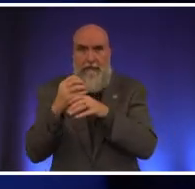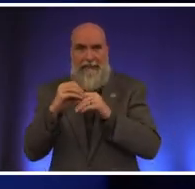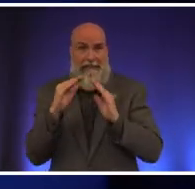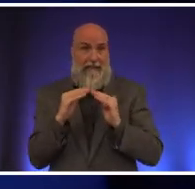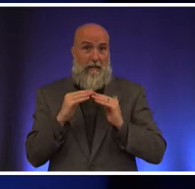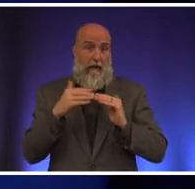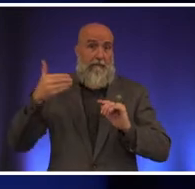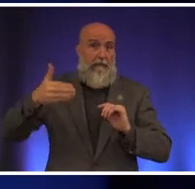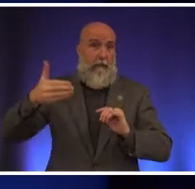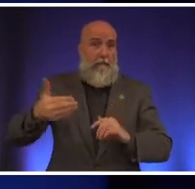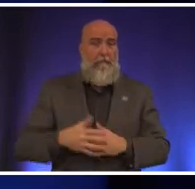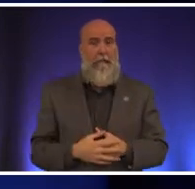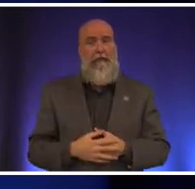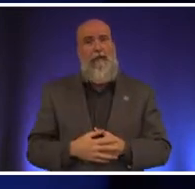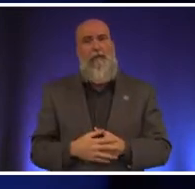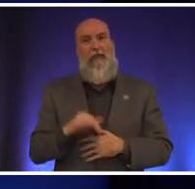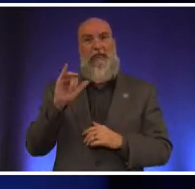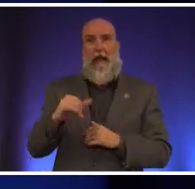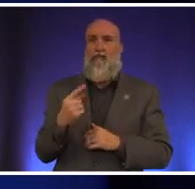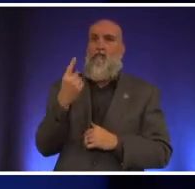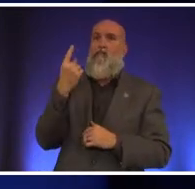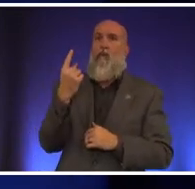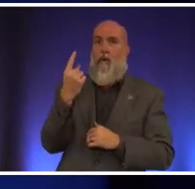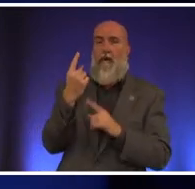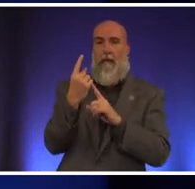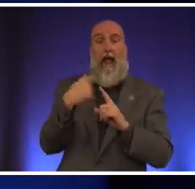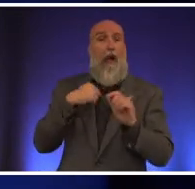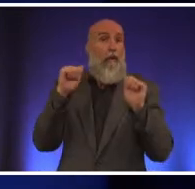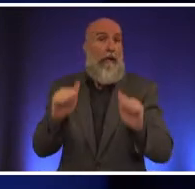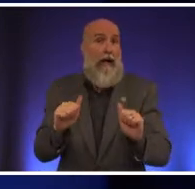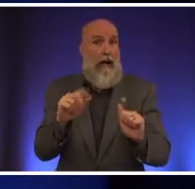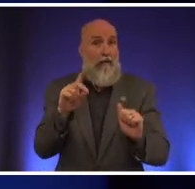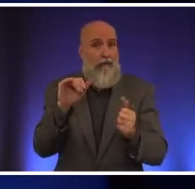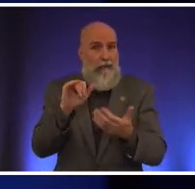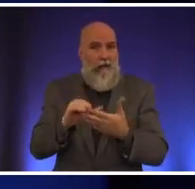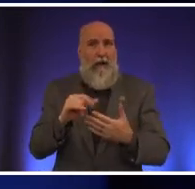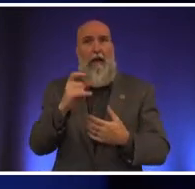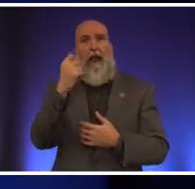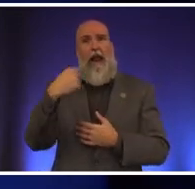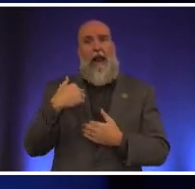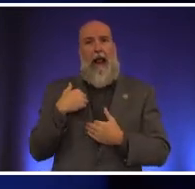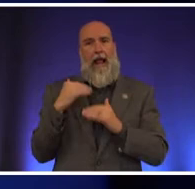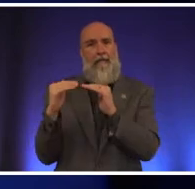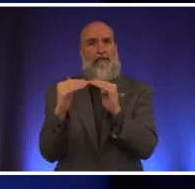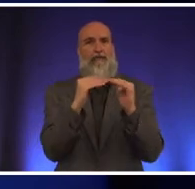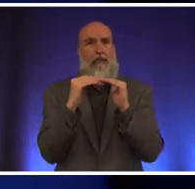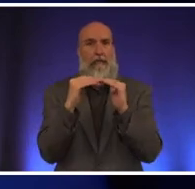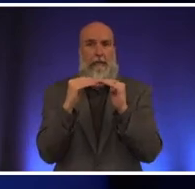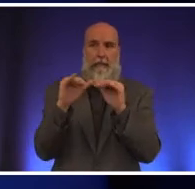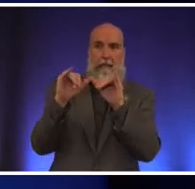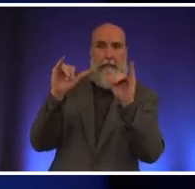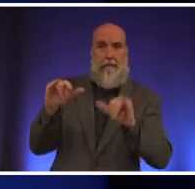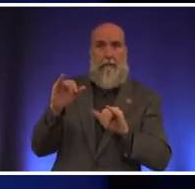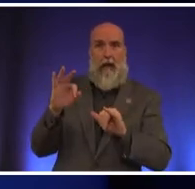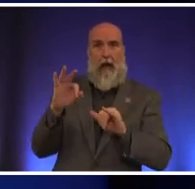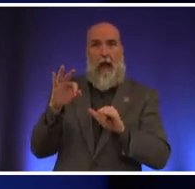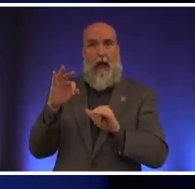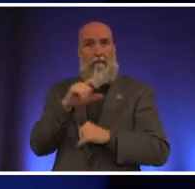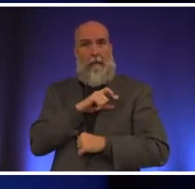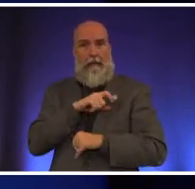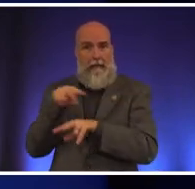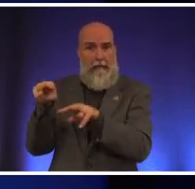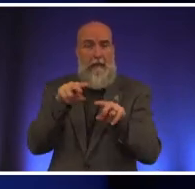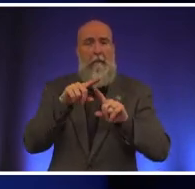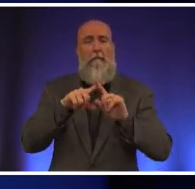from time to time so that is one of the things and we can do that and have a just system of policing but we're going to have to do